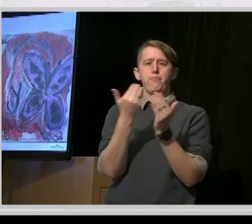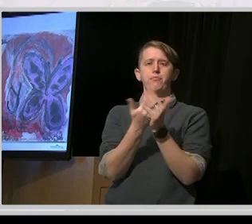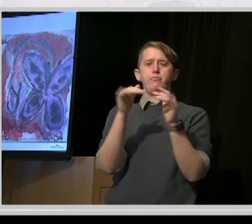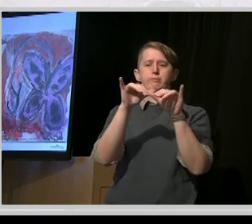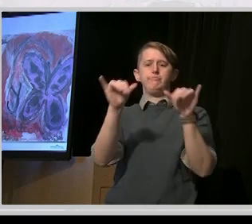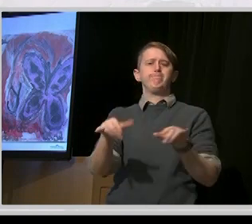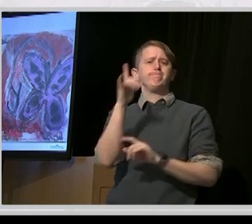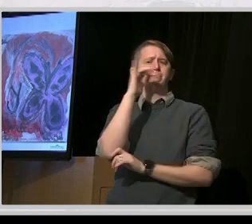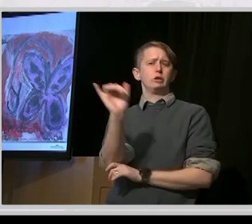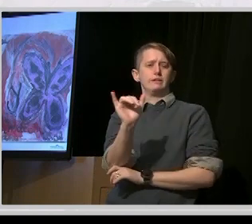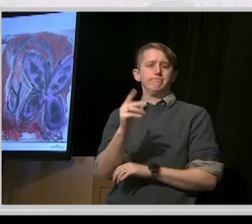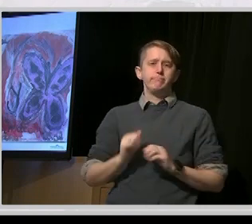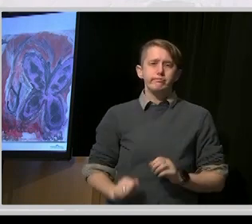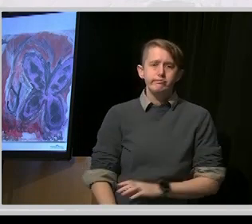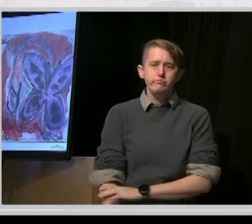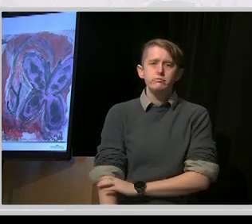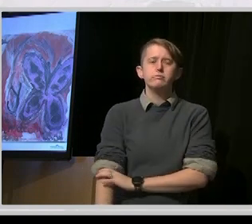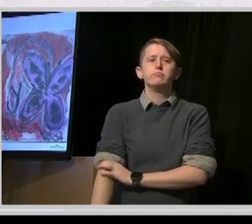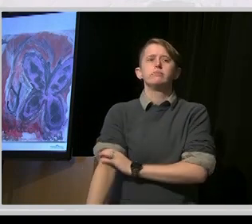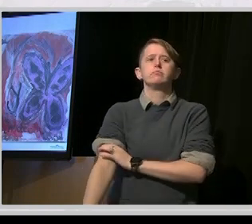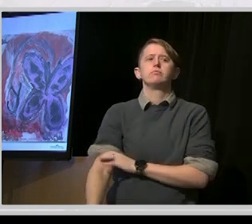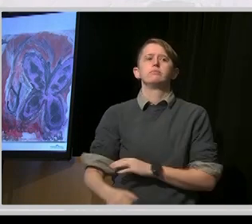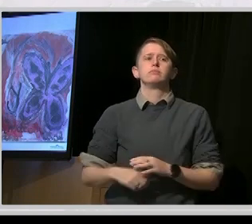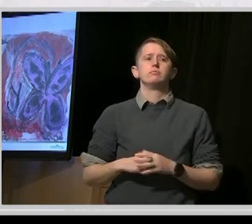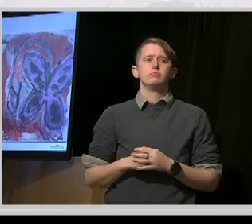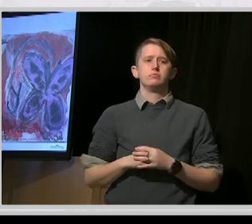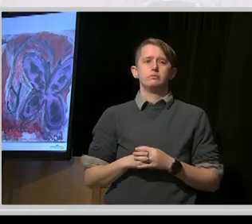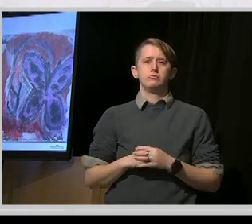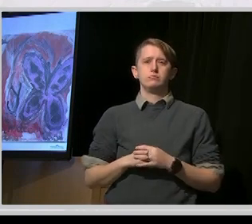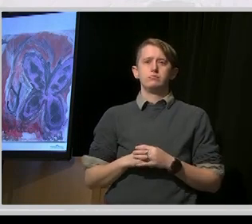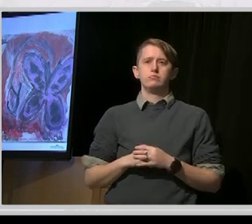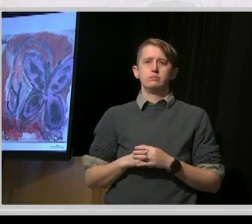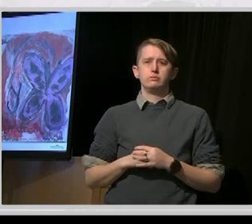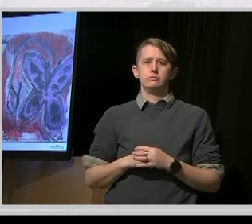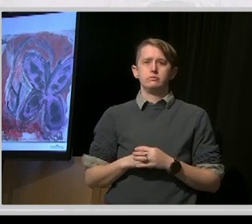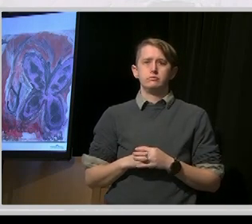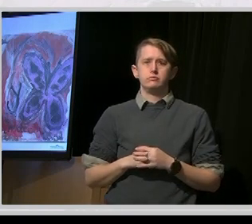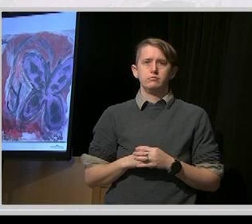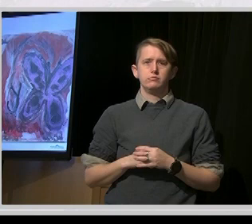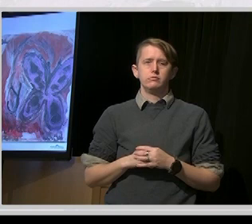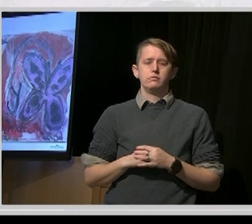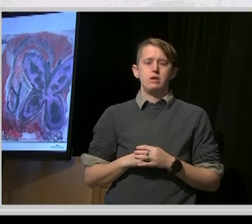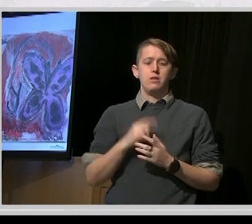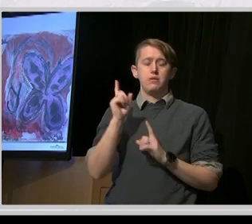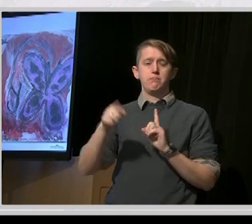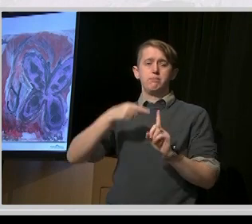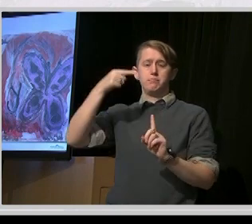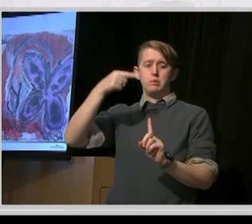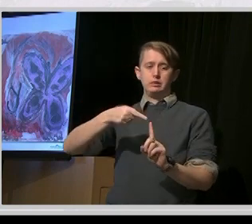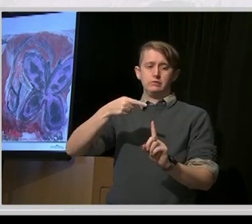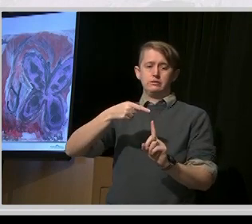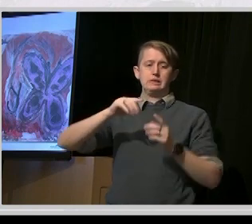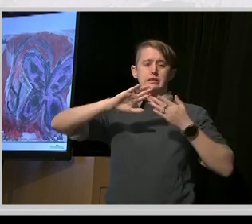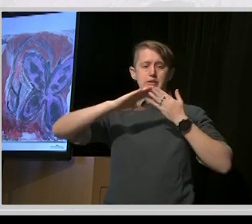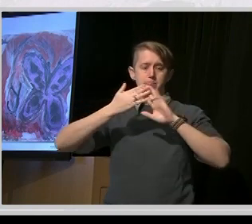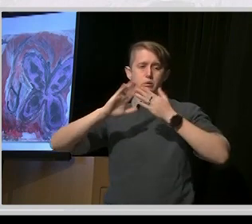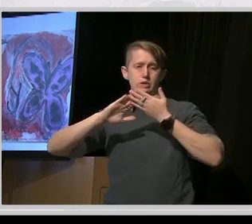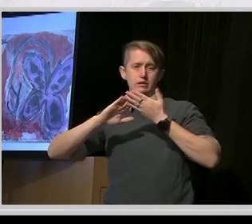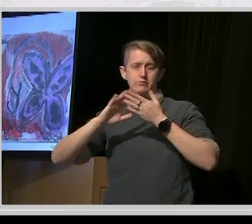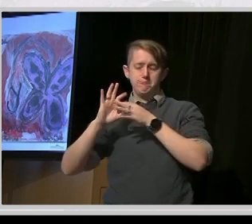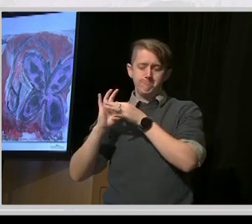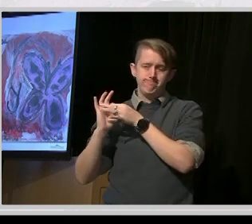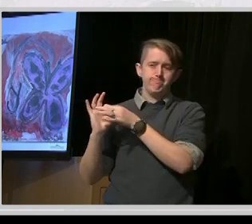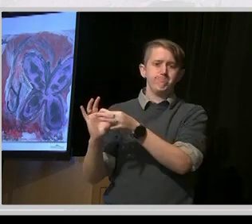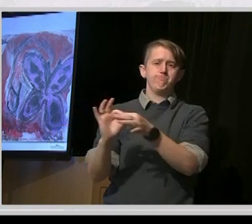because the key point here is to drive the work down to community, right? This is about building communities,